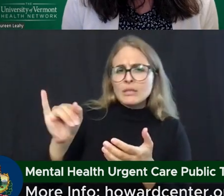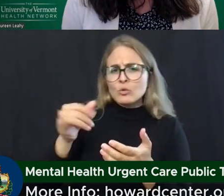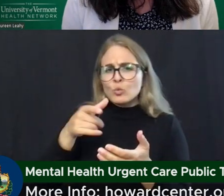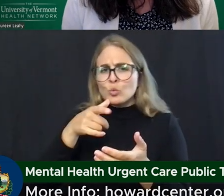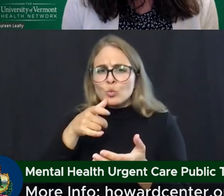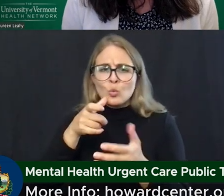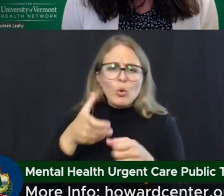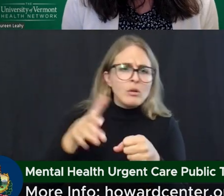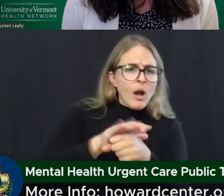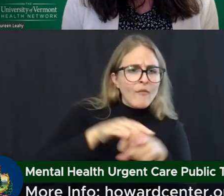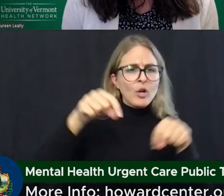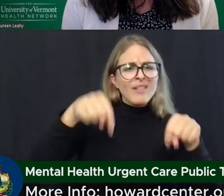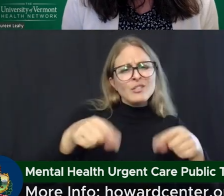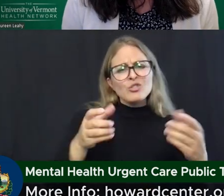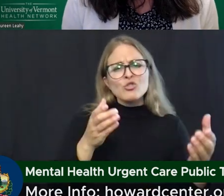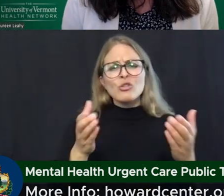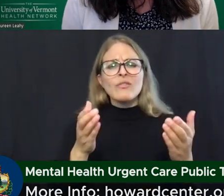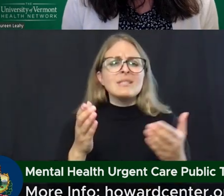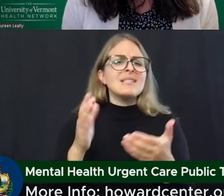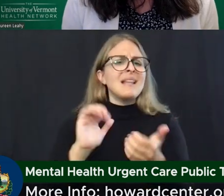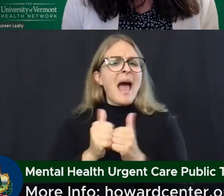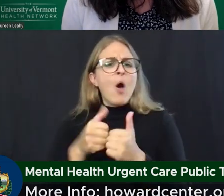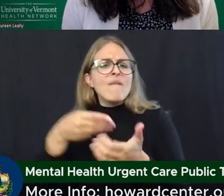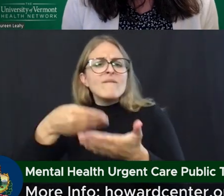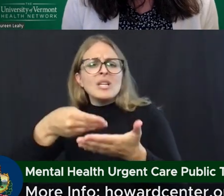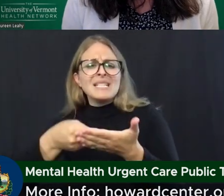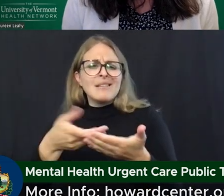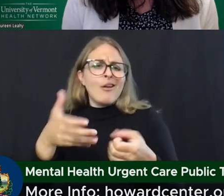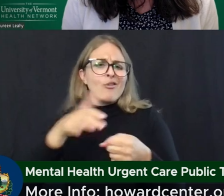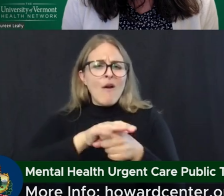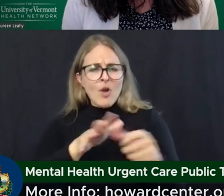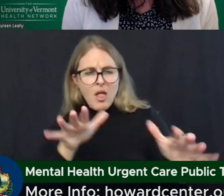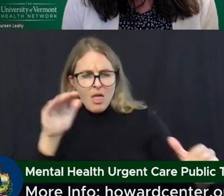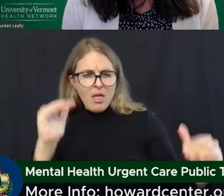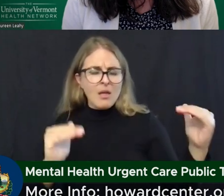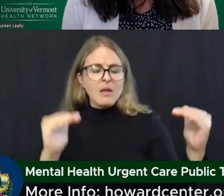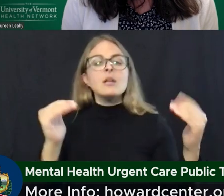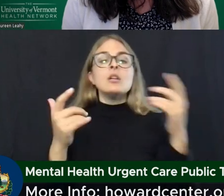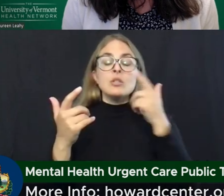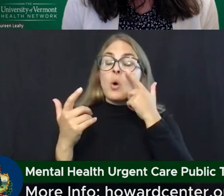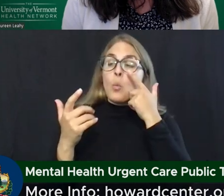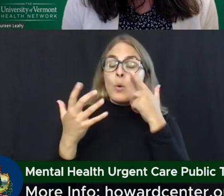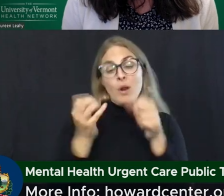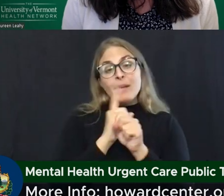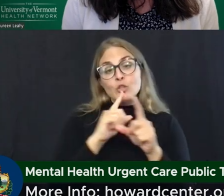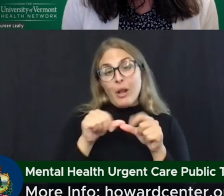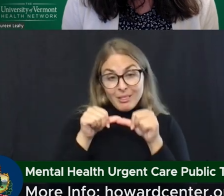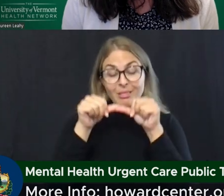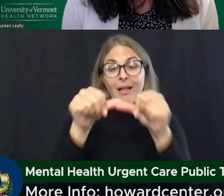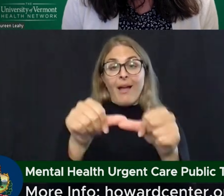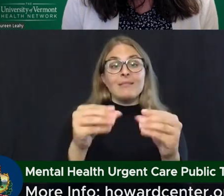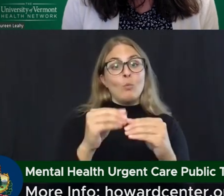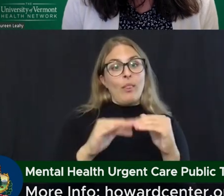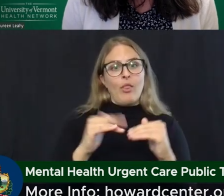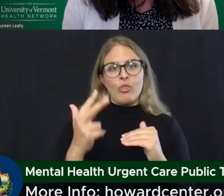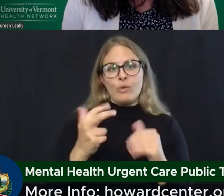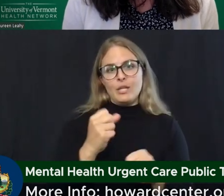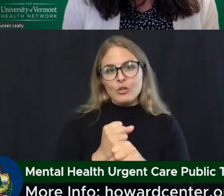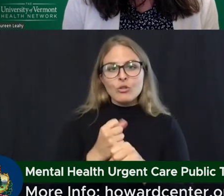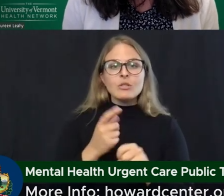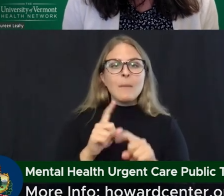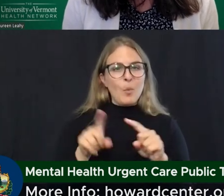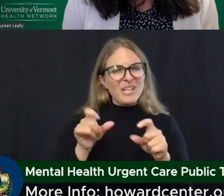have to fund in other ways. So we're planning for this program to exist way beyond three years and for it to have sustainable funding